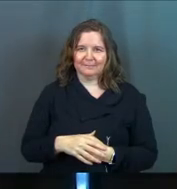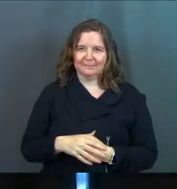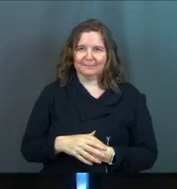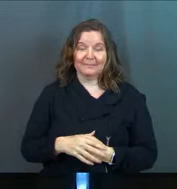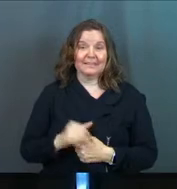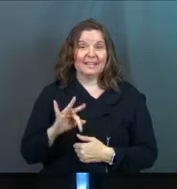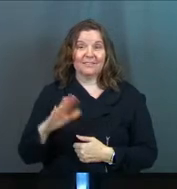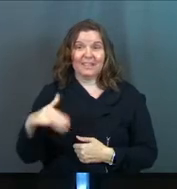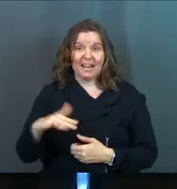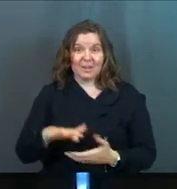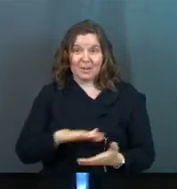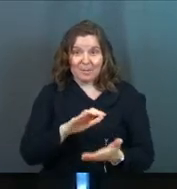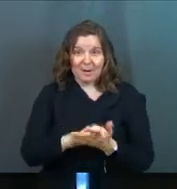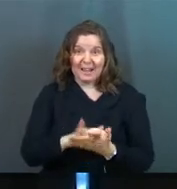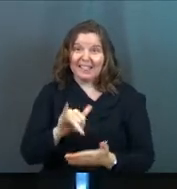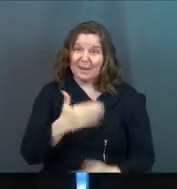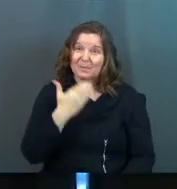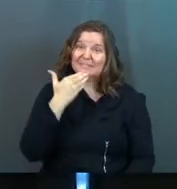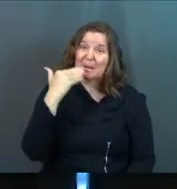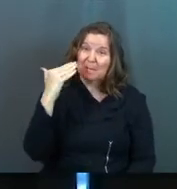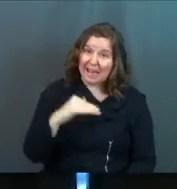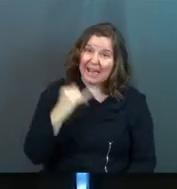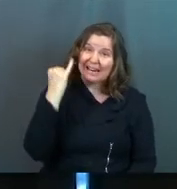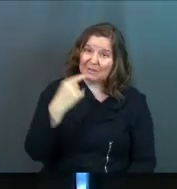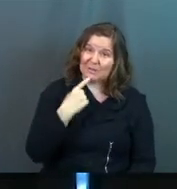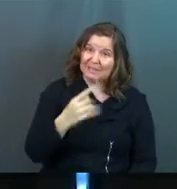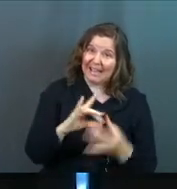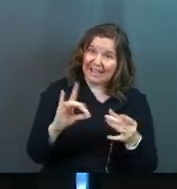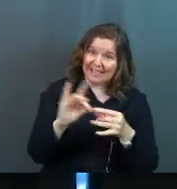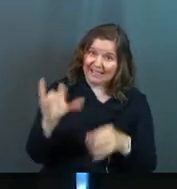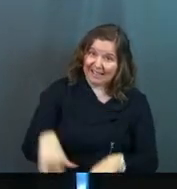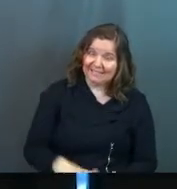If you're not yet married, that was a bad idea.